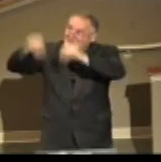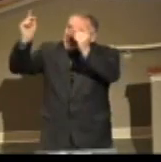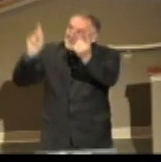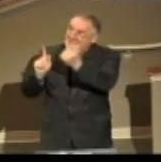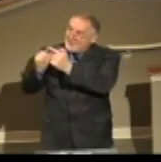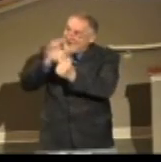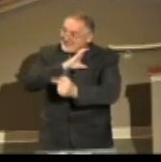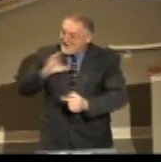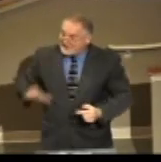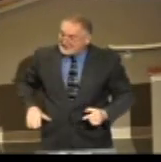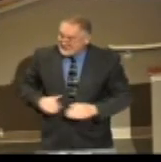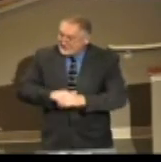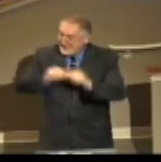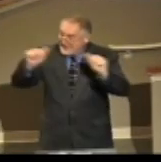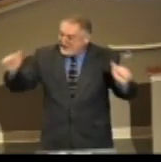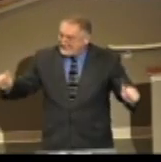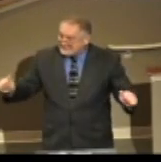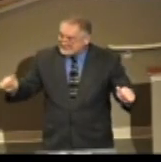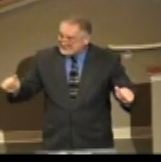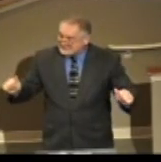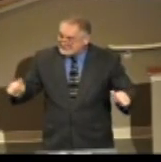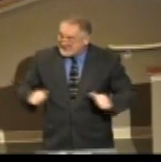You've taken him within, and you know him.